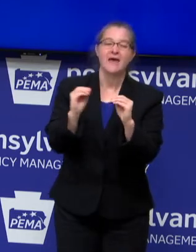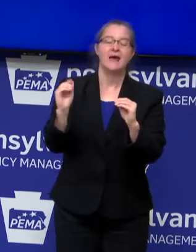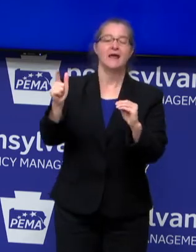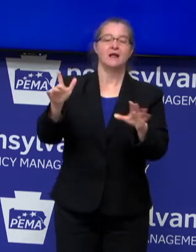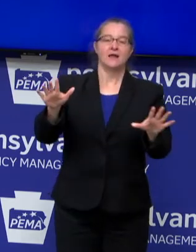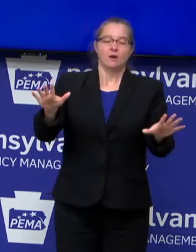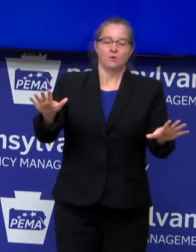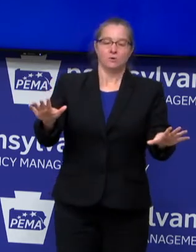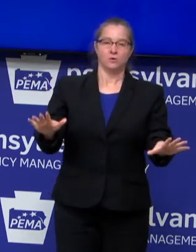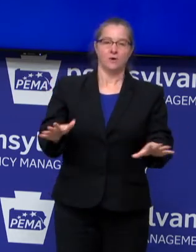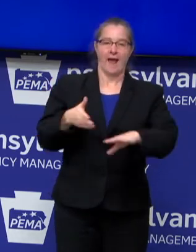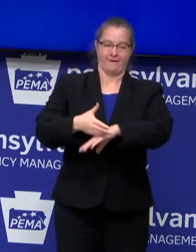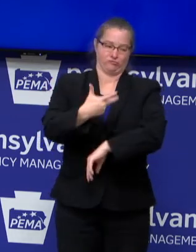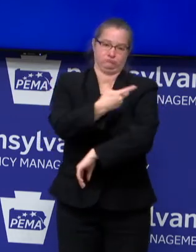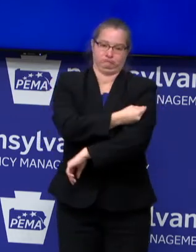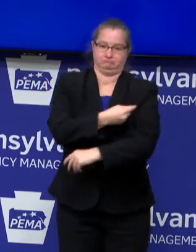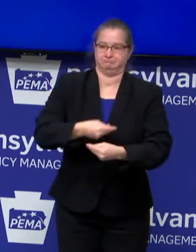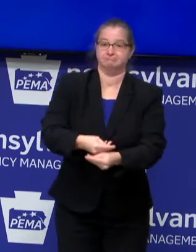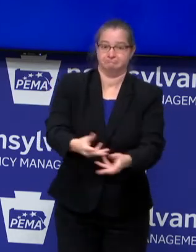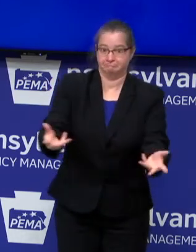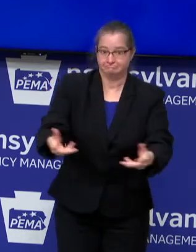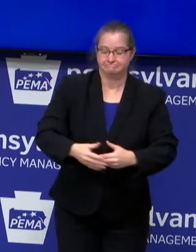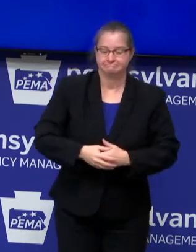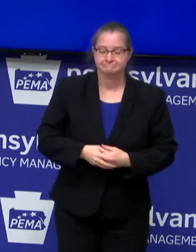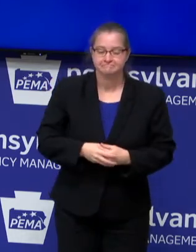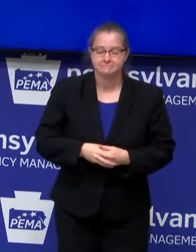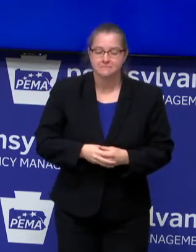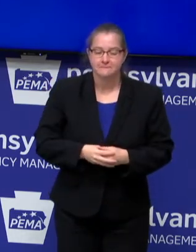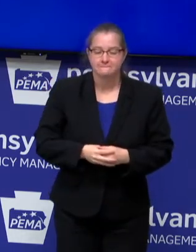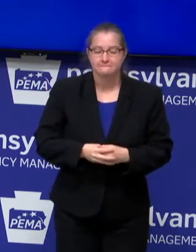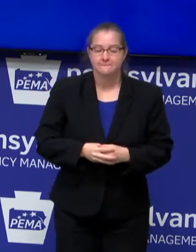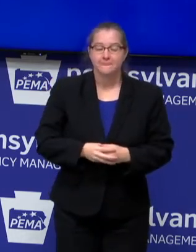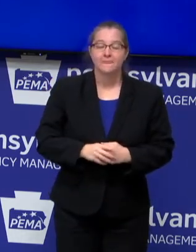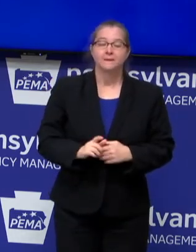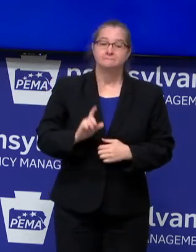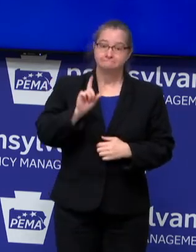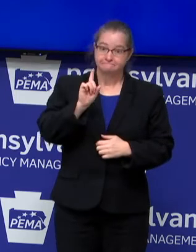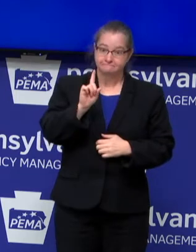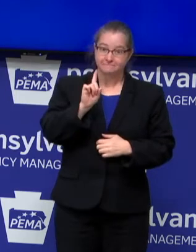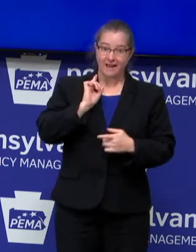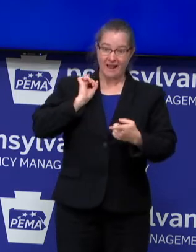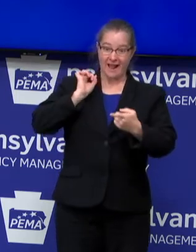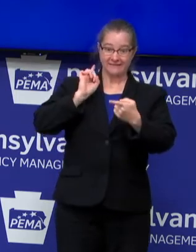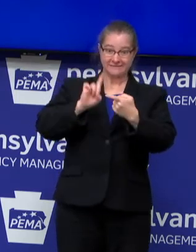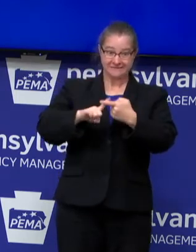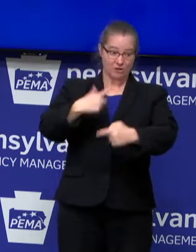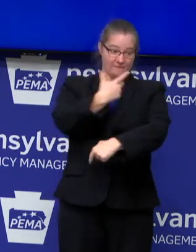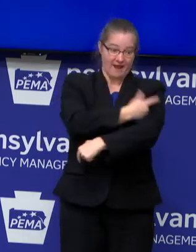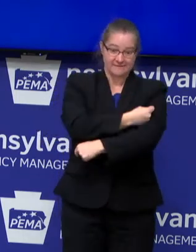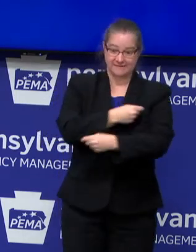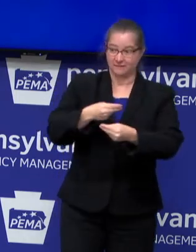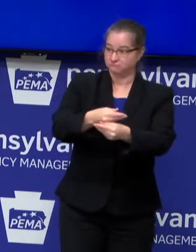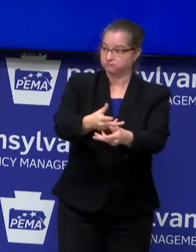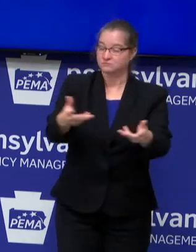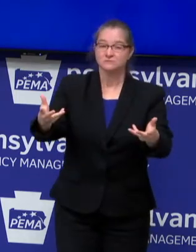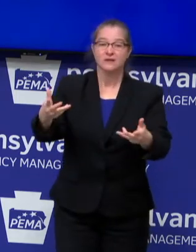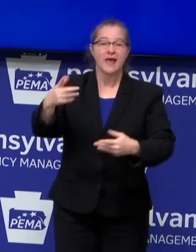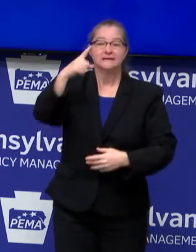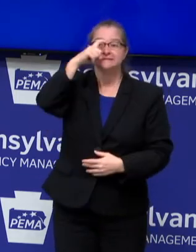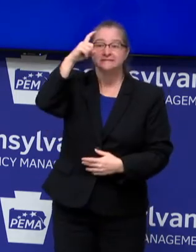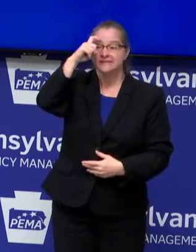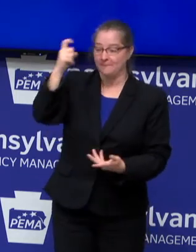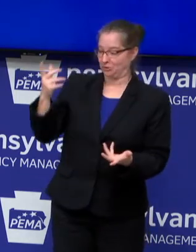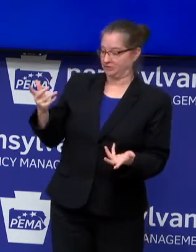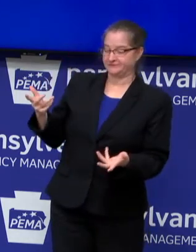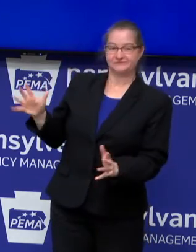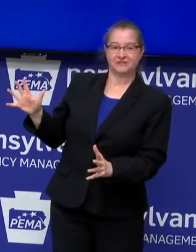once the vaccine is distributed widely. However, until then, the warmer months of summer are behind us